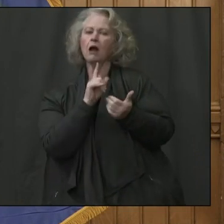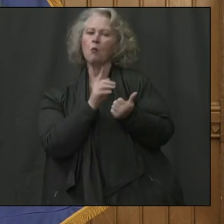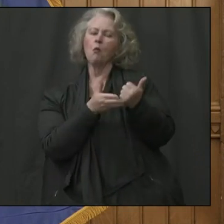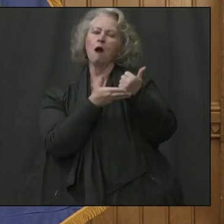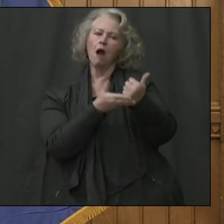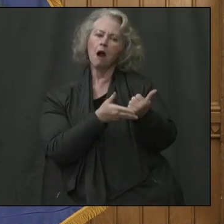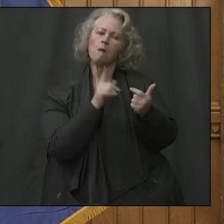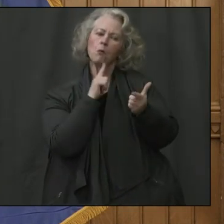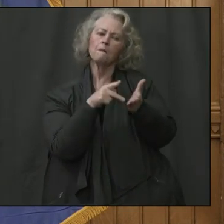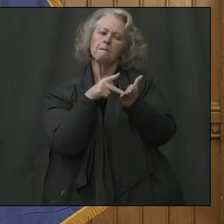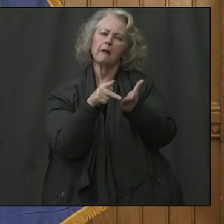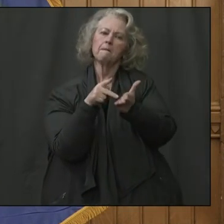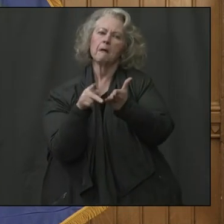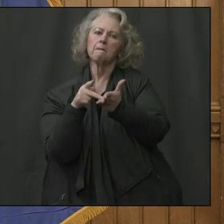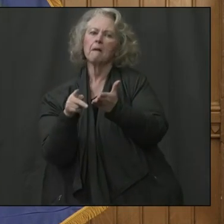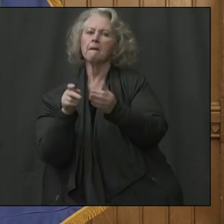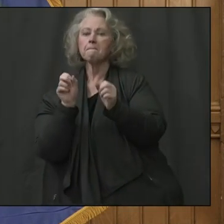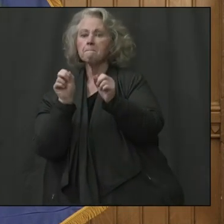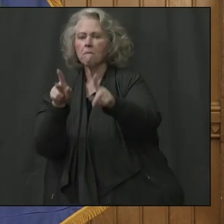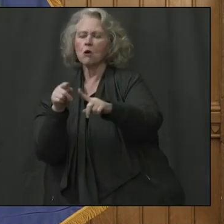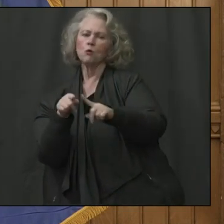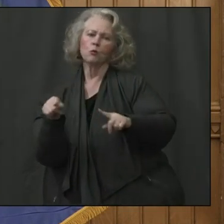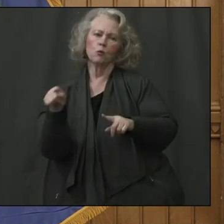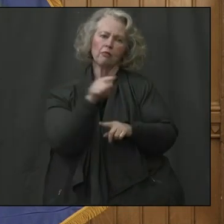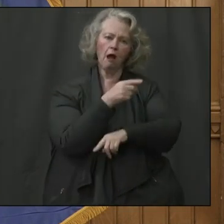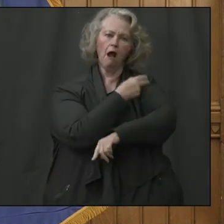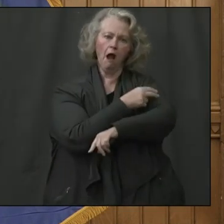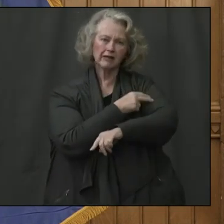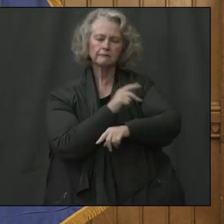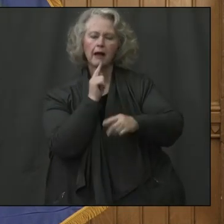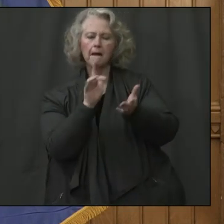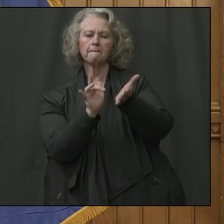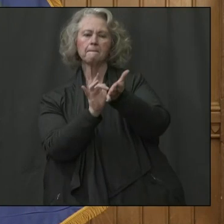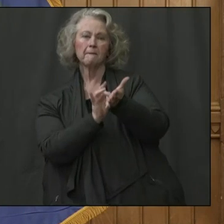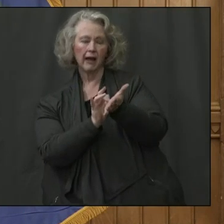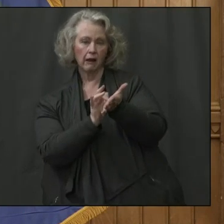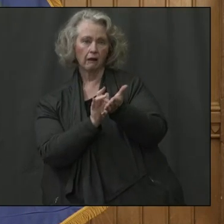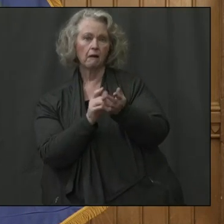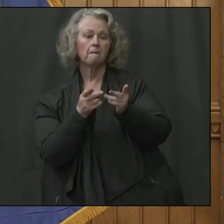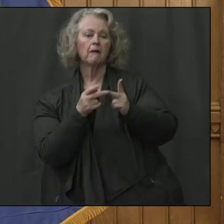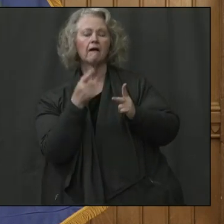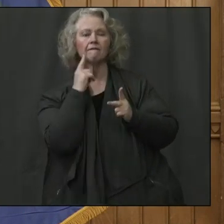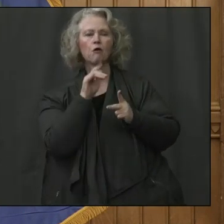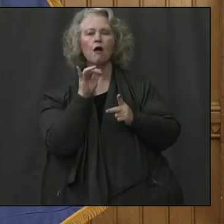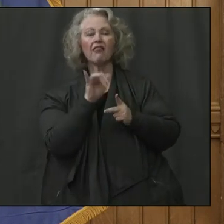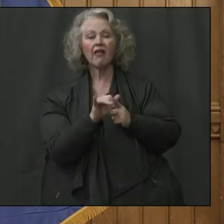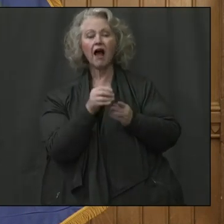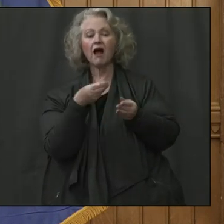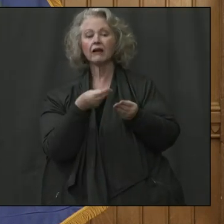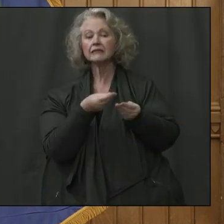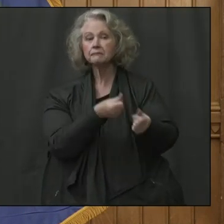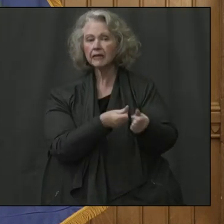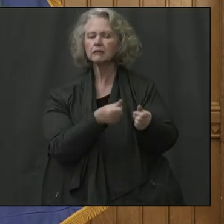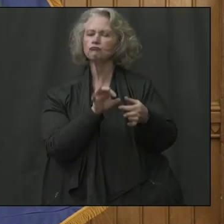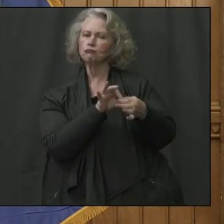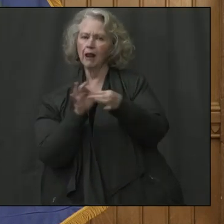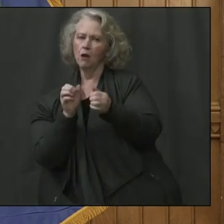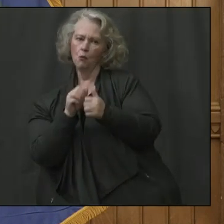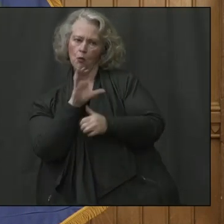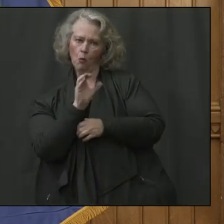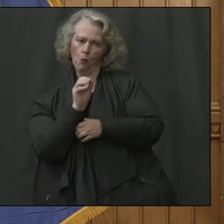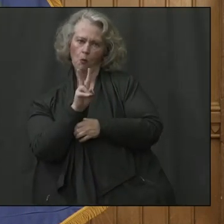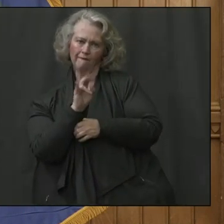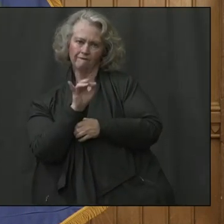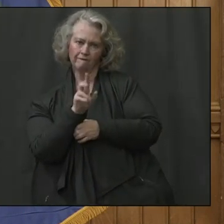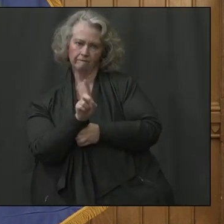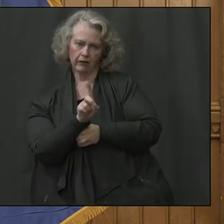reimburse all of our hospitals and medical facilities for COVID-related expenses. You're going to hear that a lot. And the message is